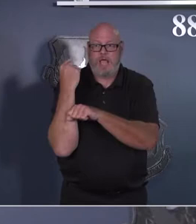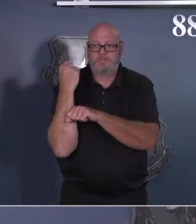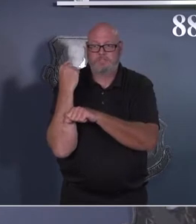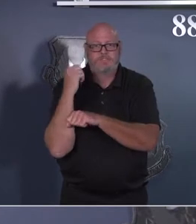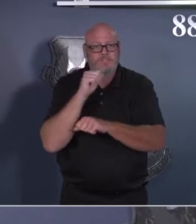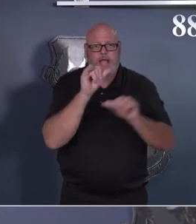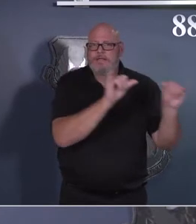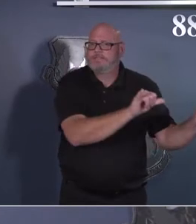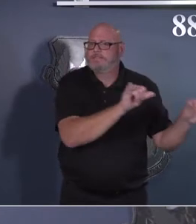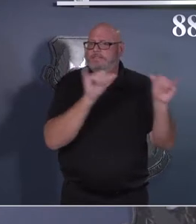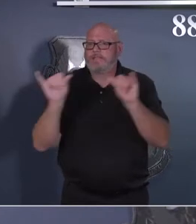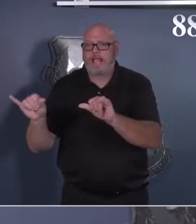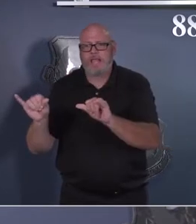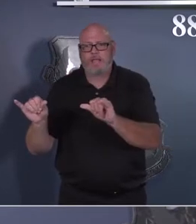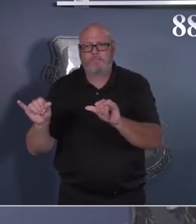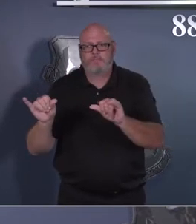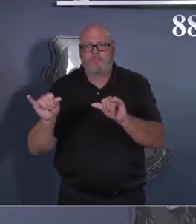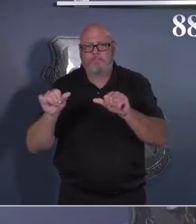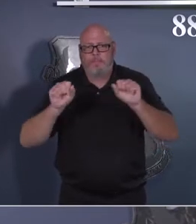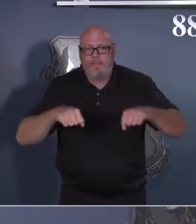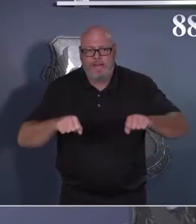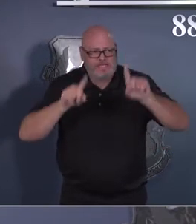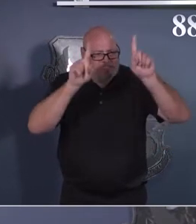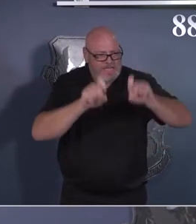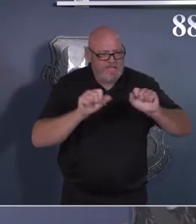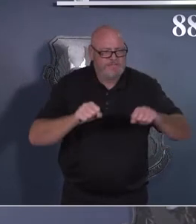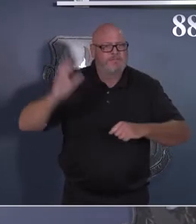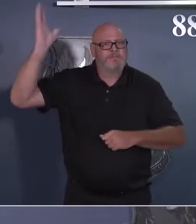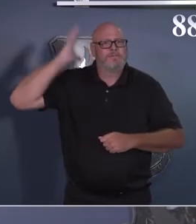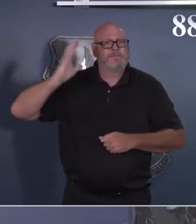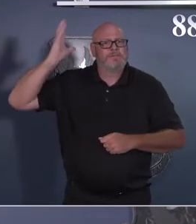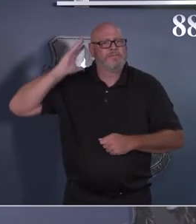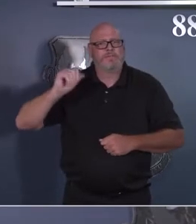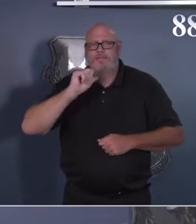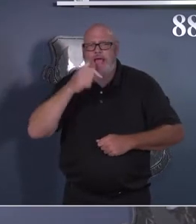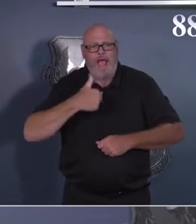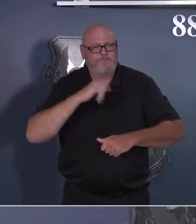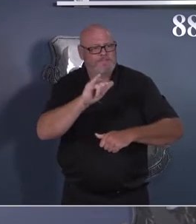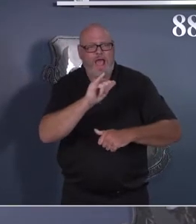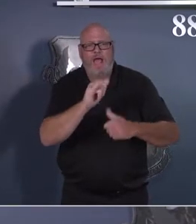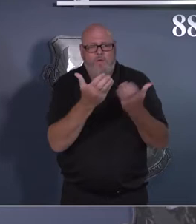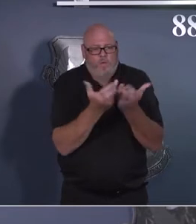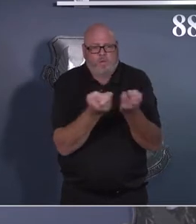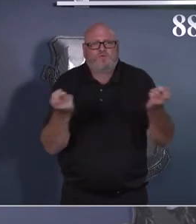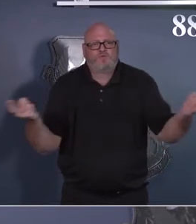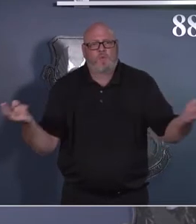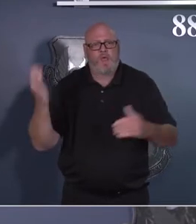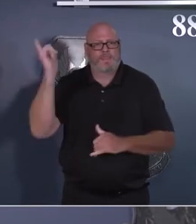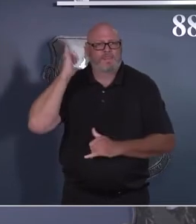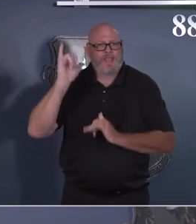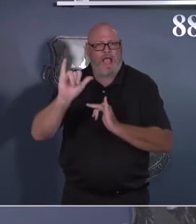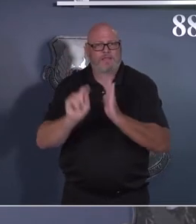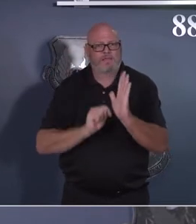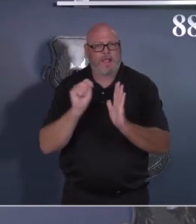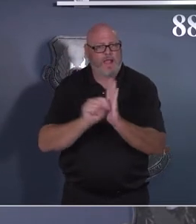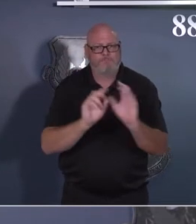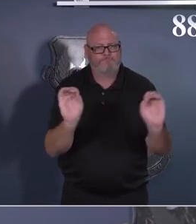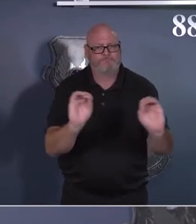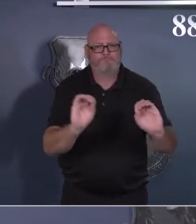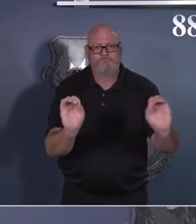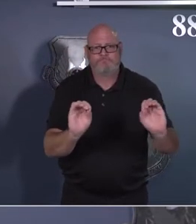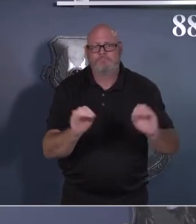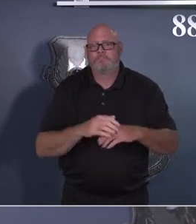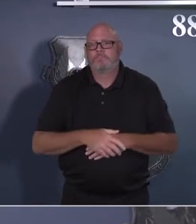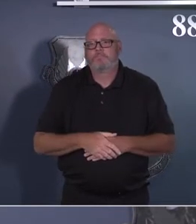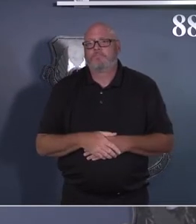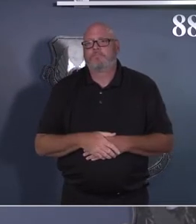that we had today, that we have today. We didn't have a vaccination back then or a vaccine back then to be able to strengthen